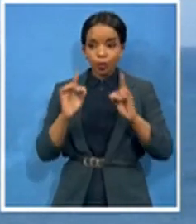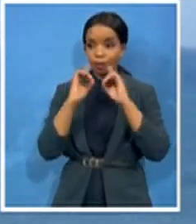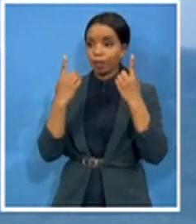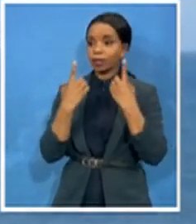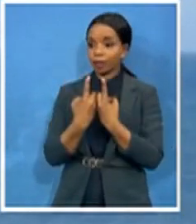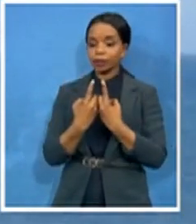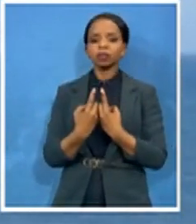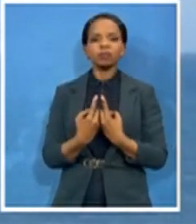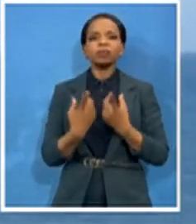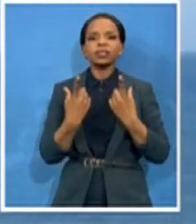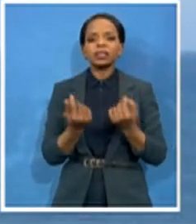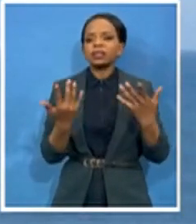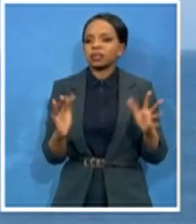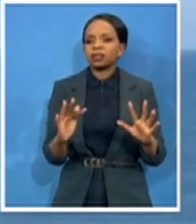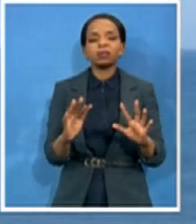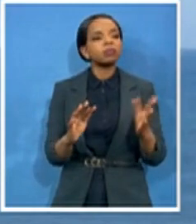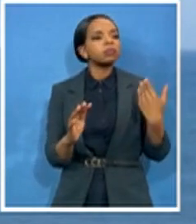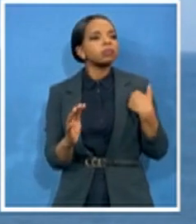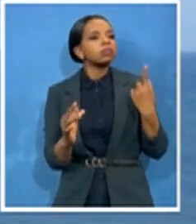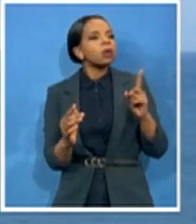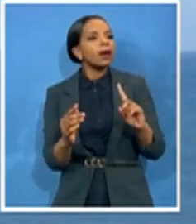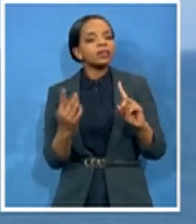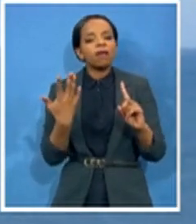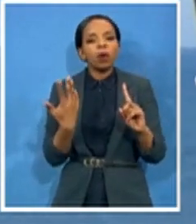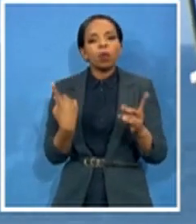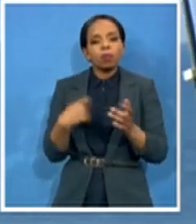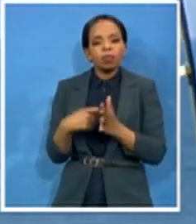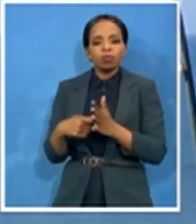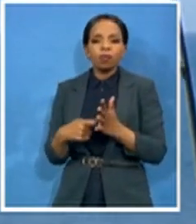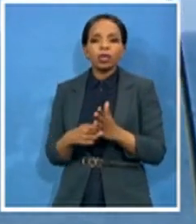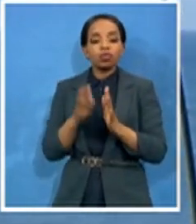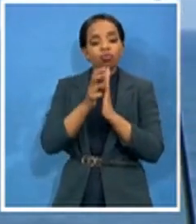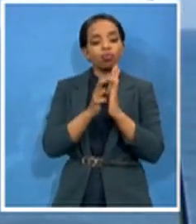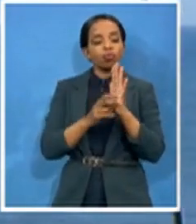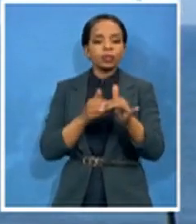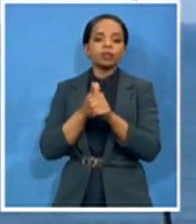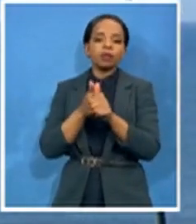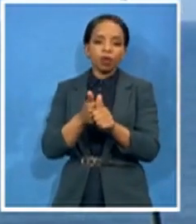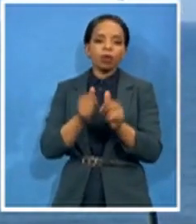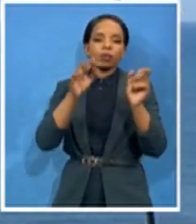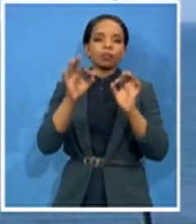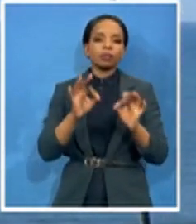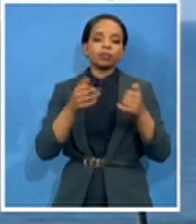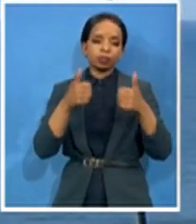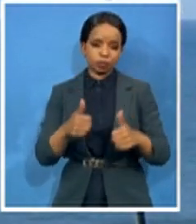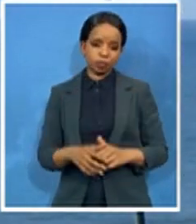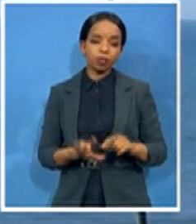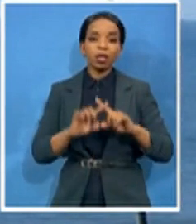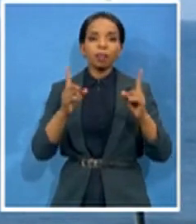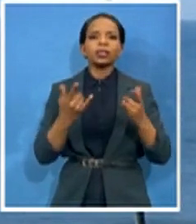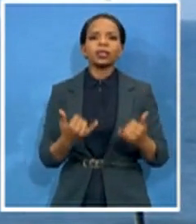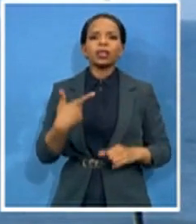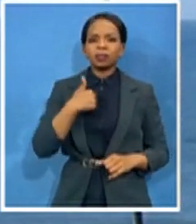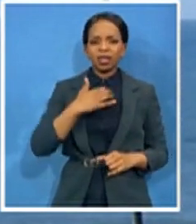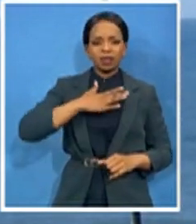procurement and it has followed the rules to do so. But I think it will be inappropriate now to argue those matters while the matter